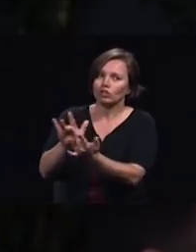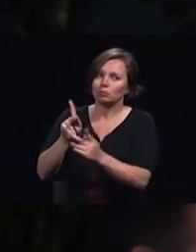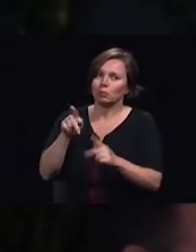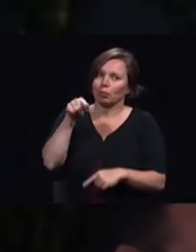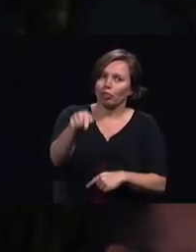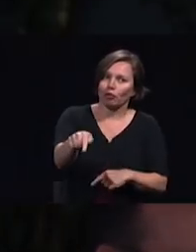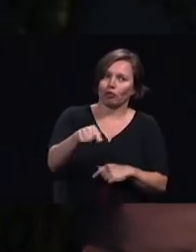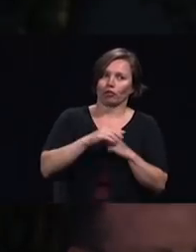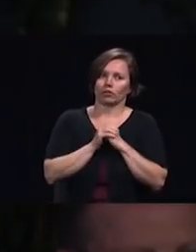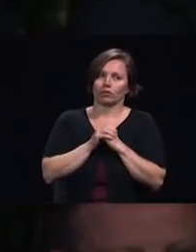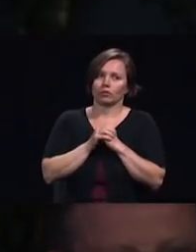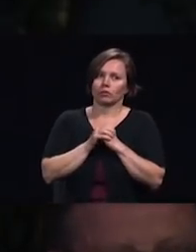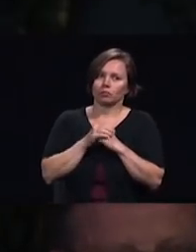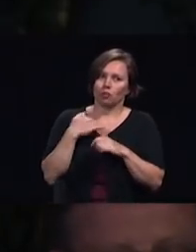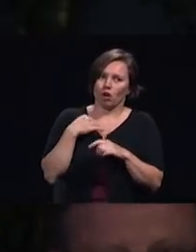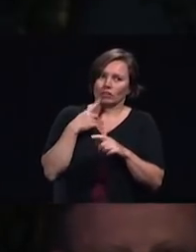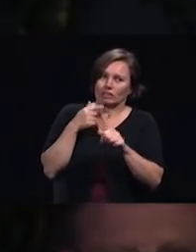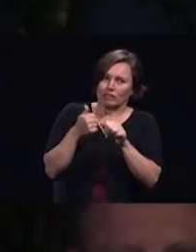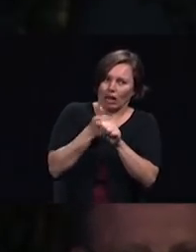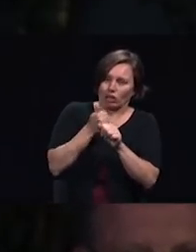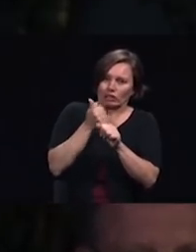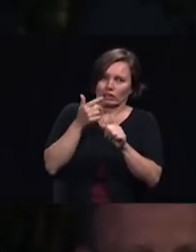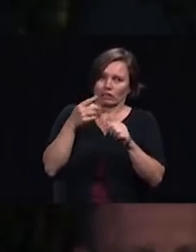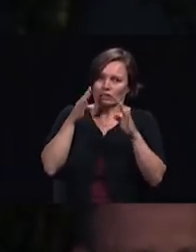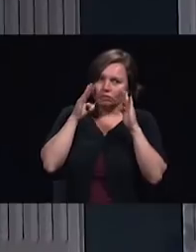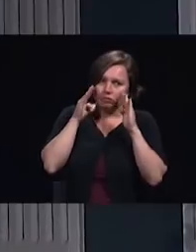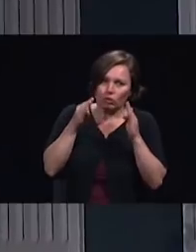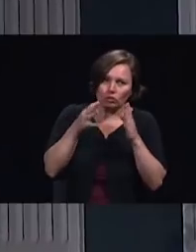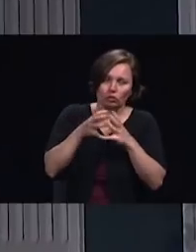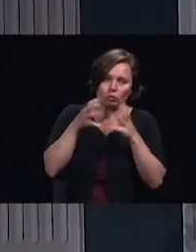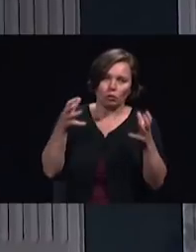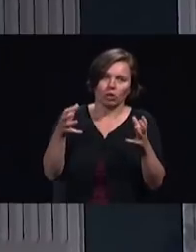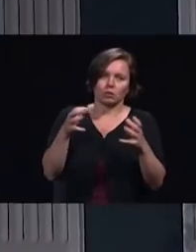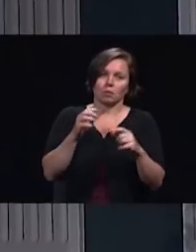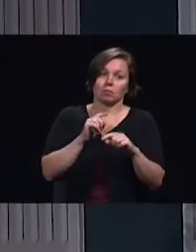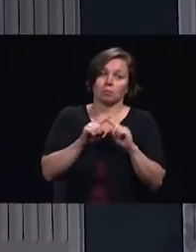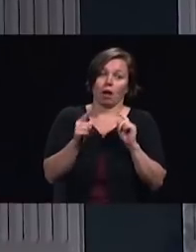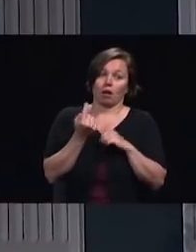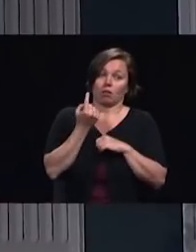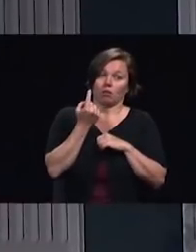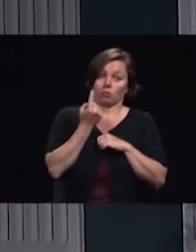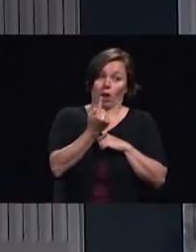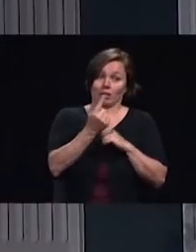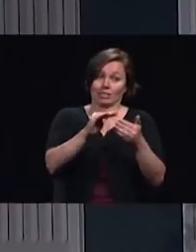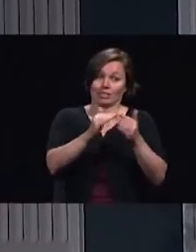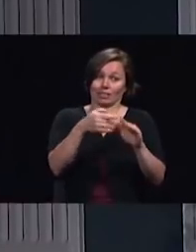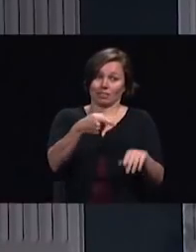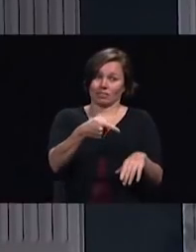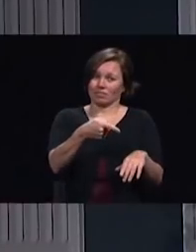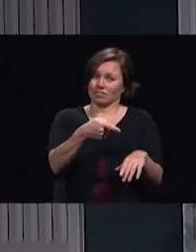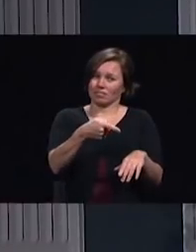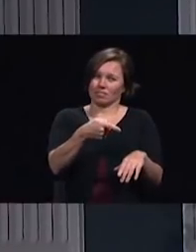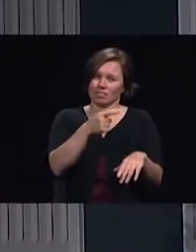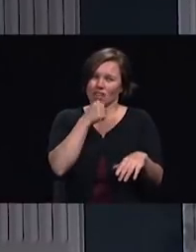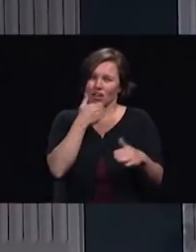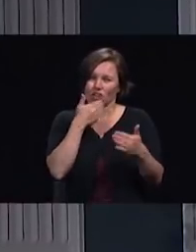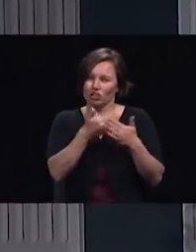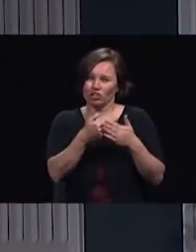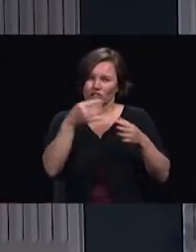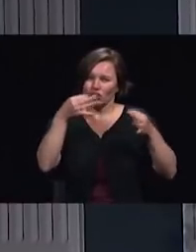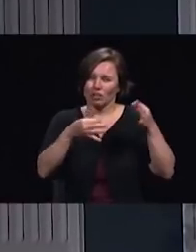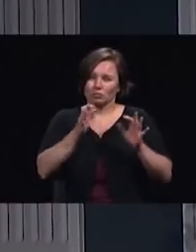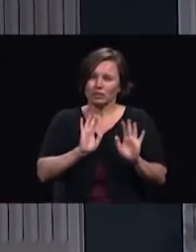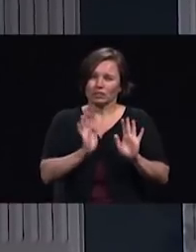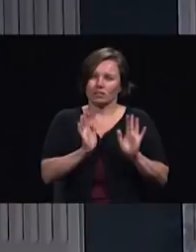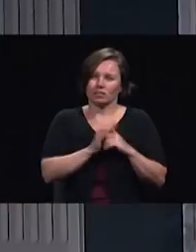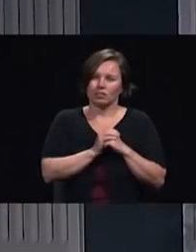have been in danger of centering too many important interests in one place this is not good judgment or wisdom an interest is now